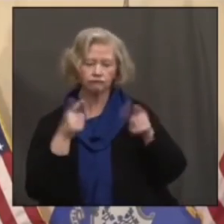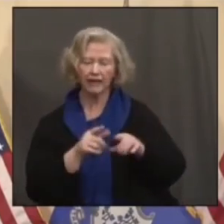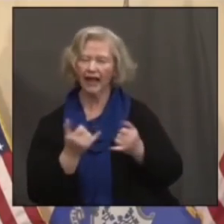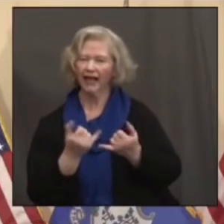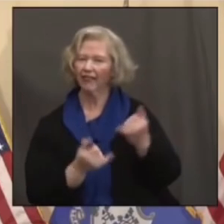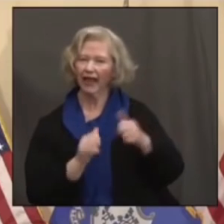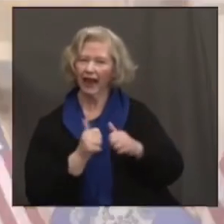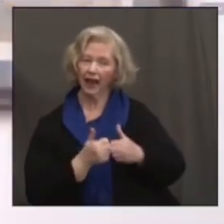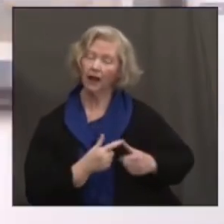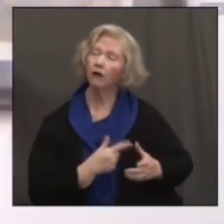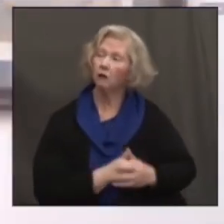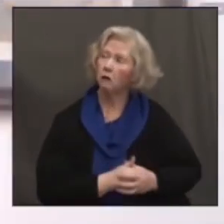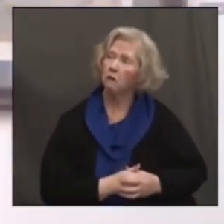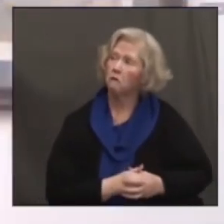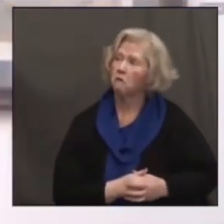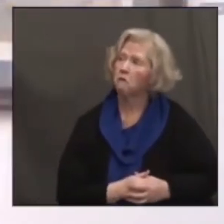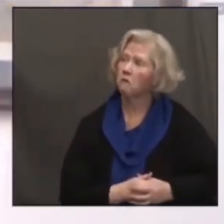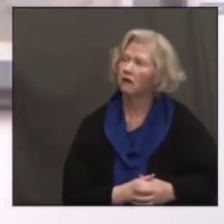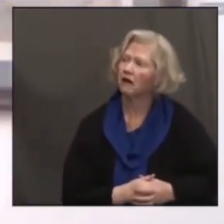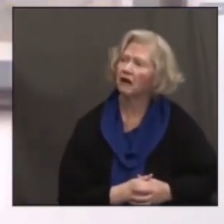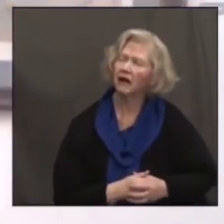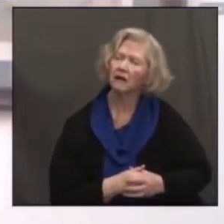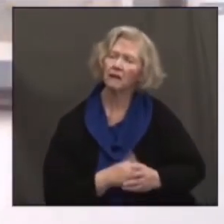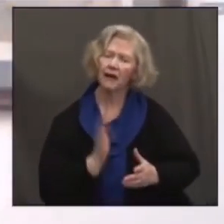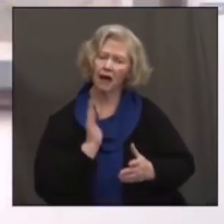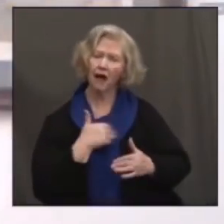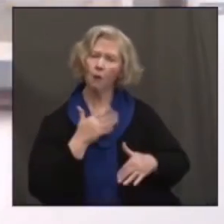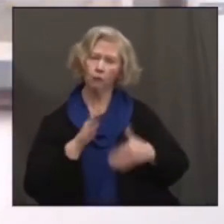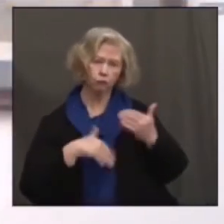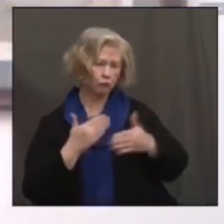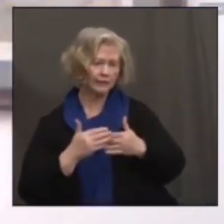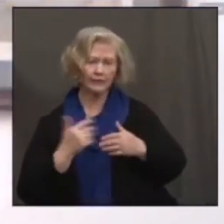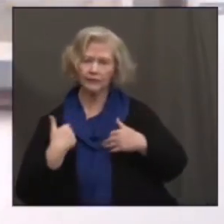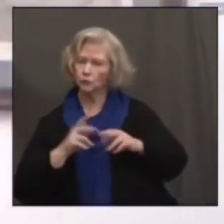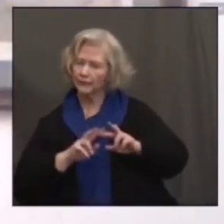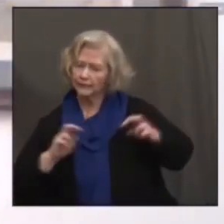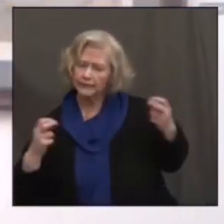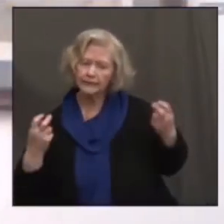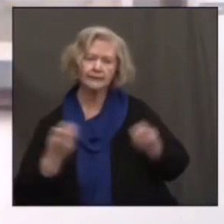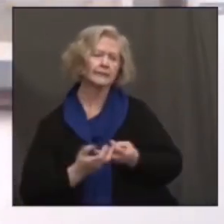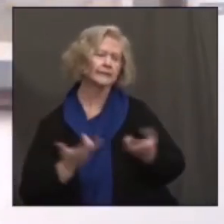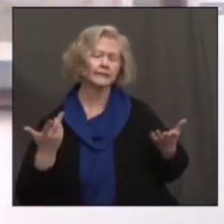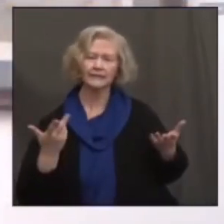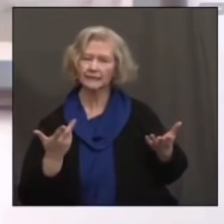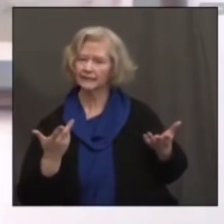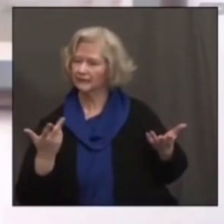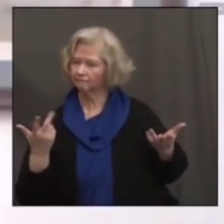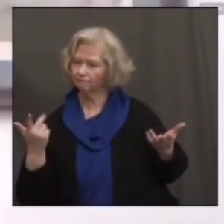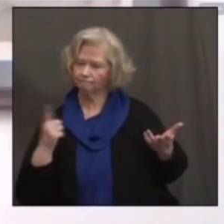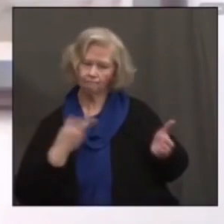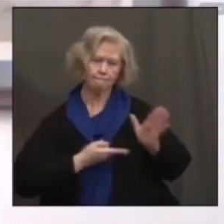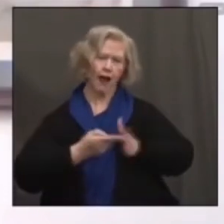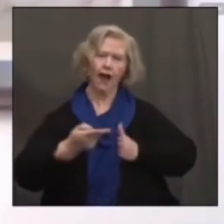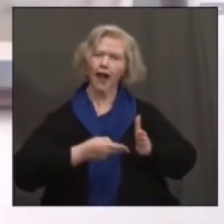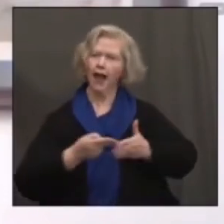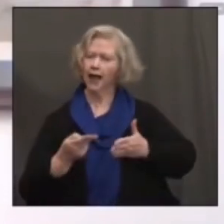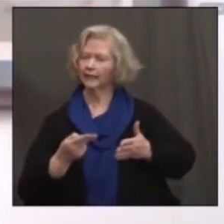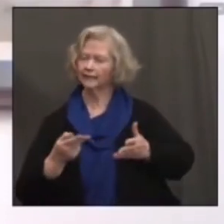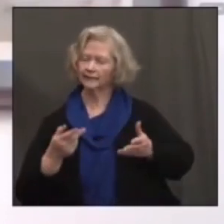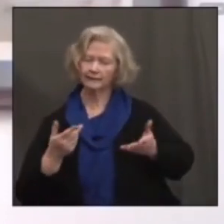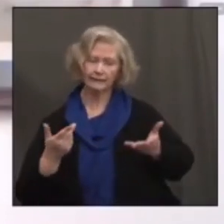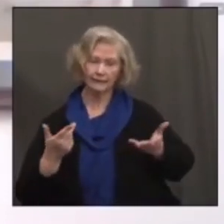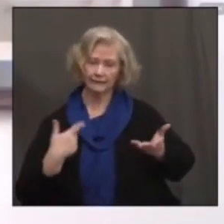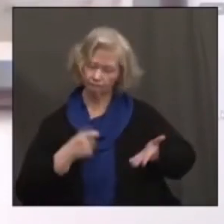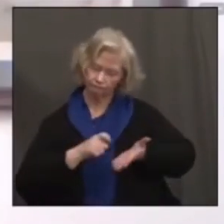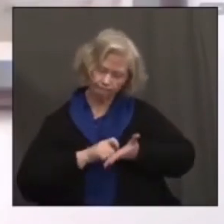I think it came together like the whole process did. Everyone got around the table. Everyone put their cards on the table. When we got